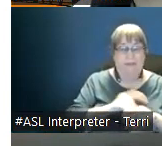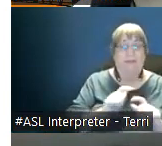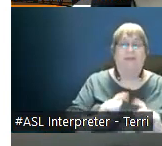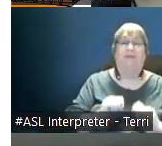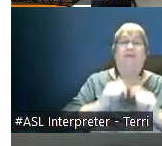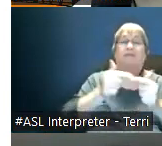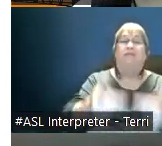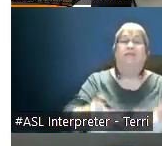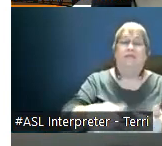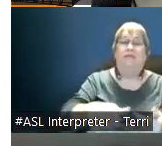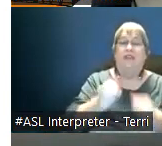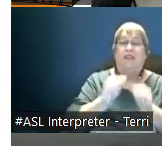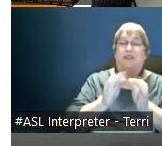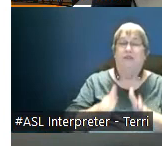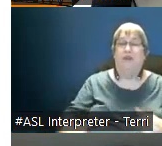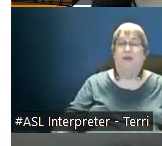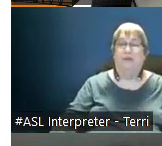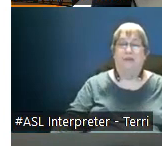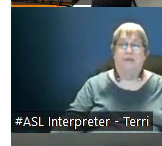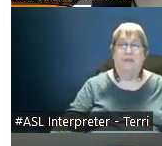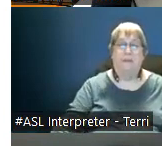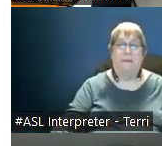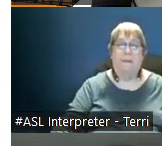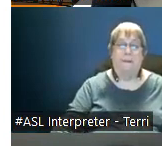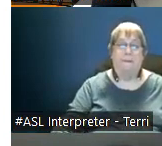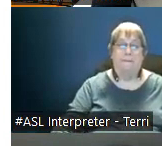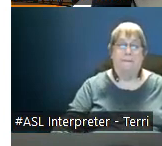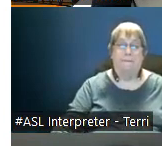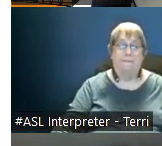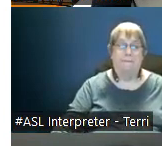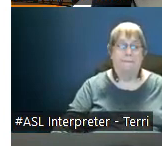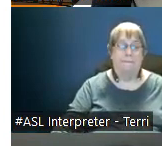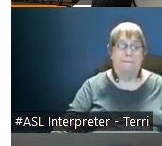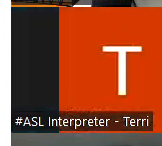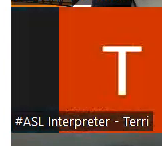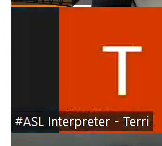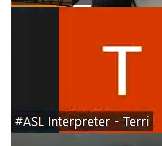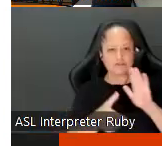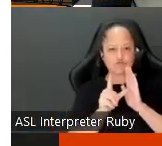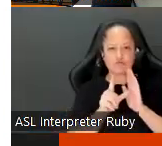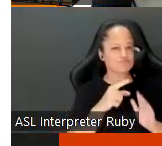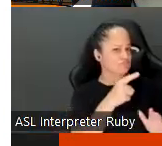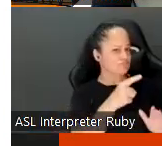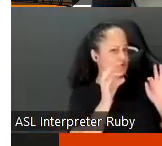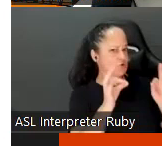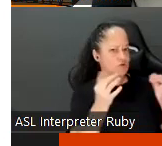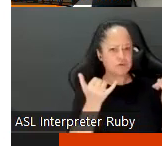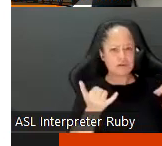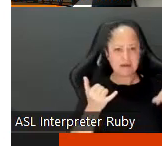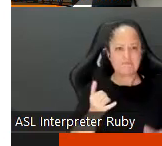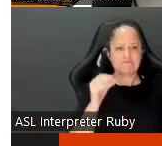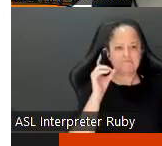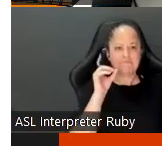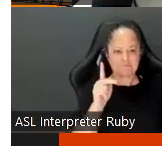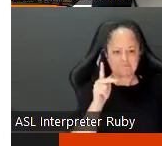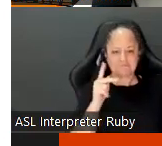catch most of the questions there in terms of the root workstation reviews yeah i think i think you're good now okay let me